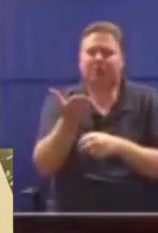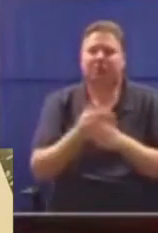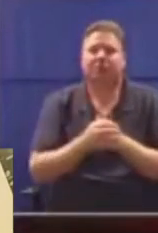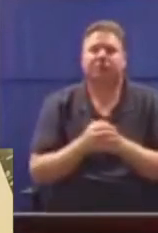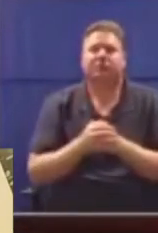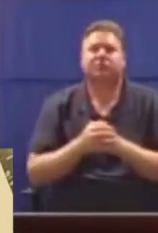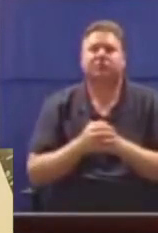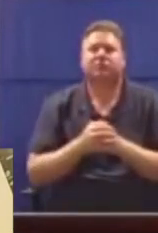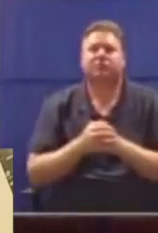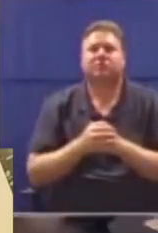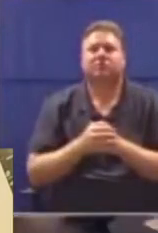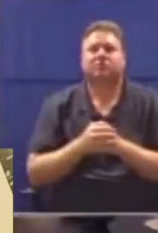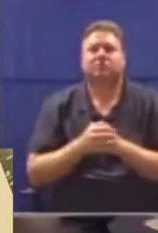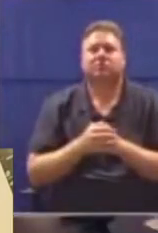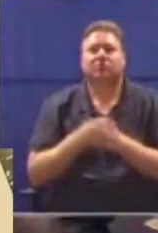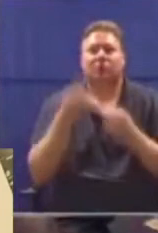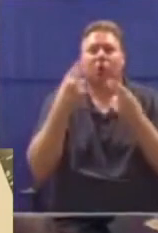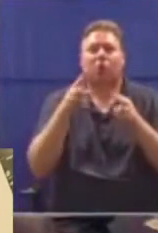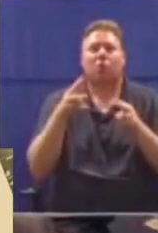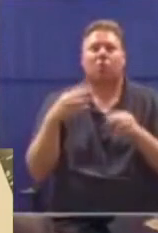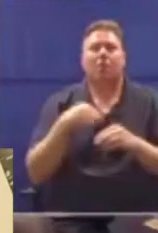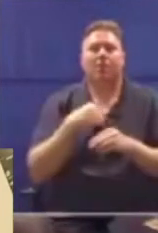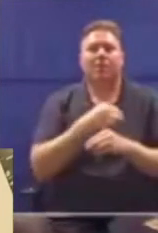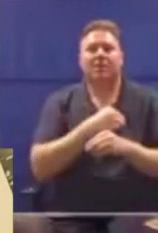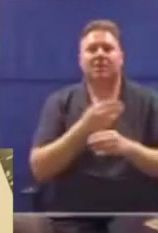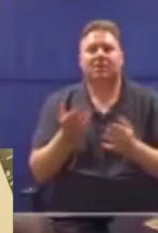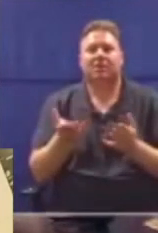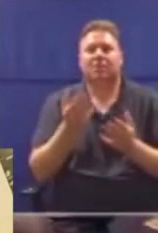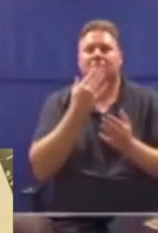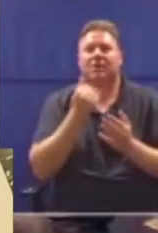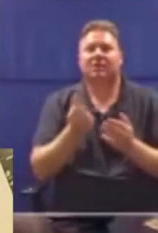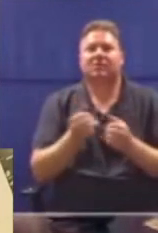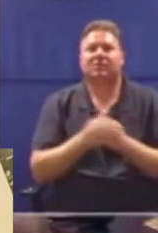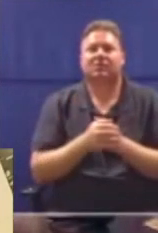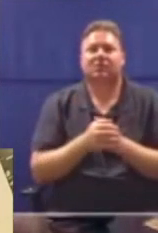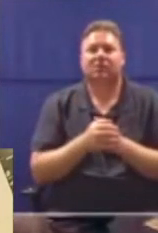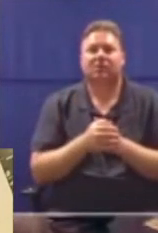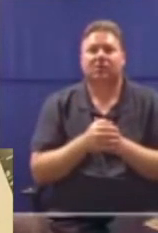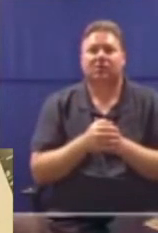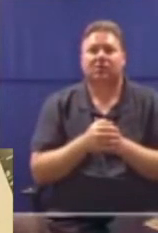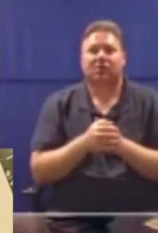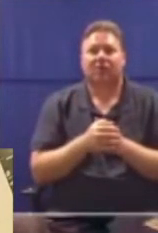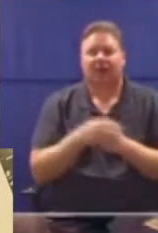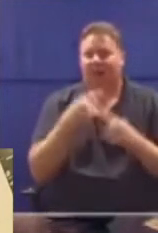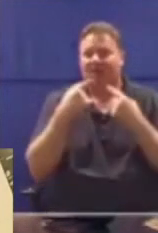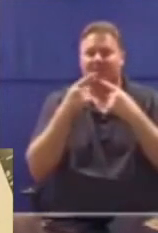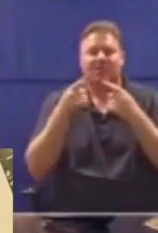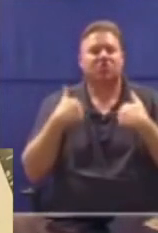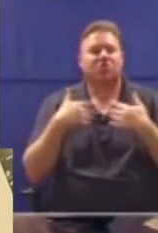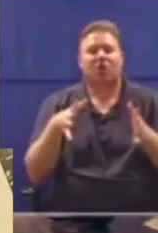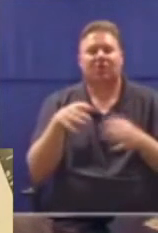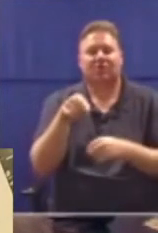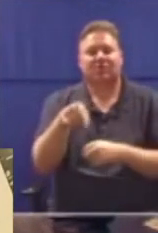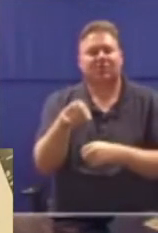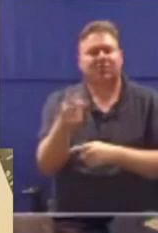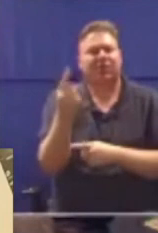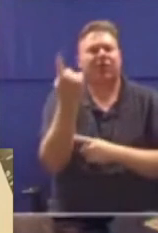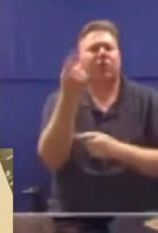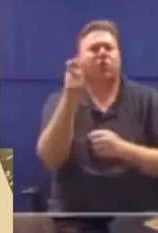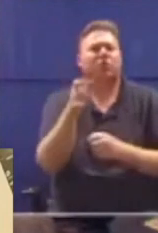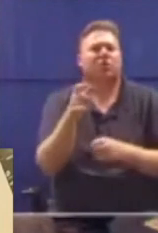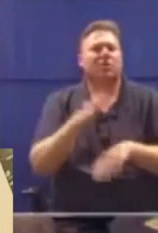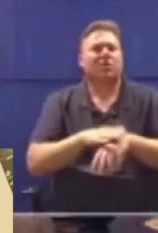Thank you, Honorable Members. Please. I said from the beginning that this is a maiden